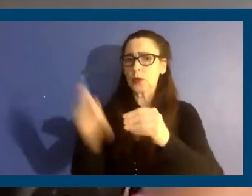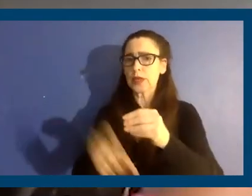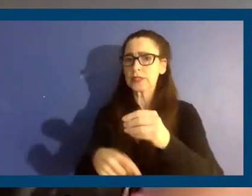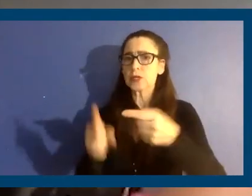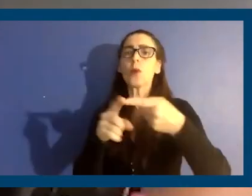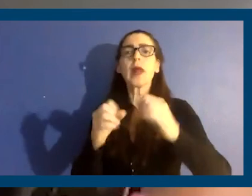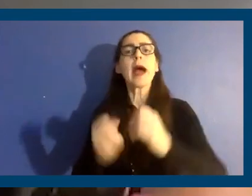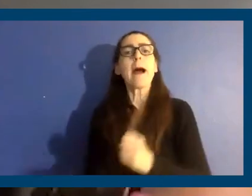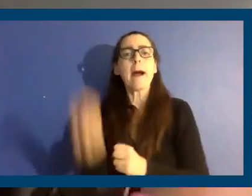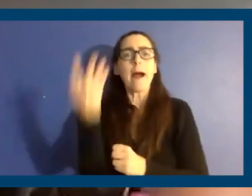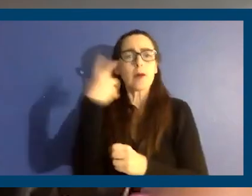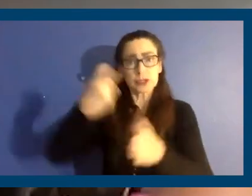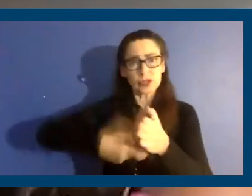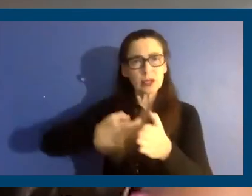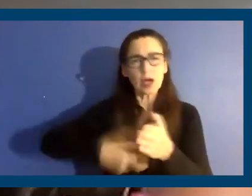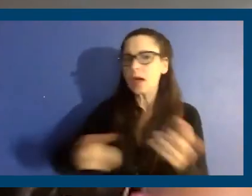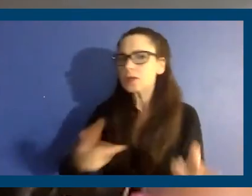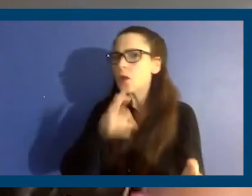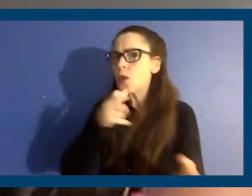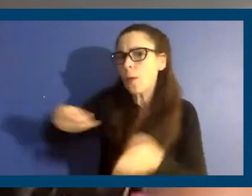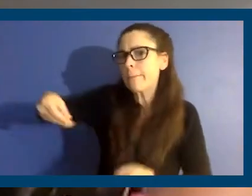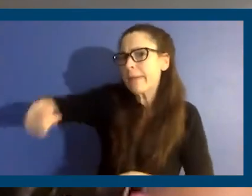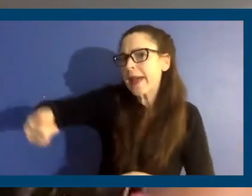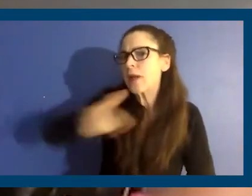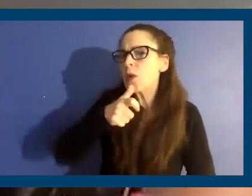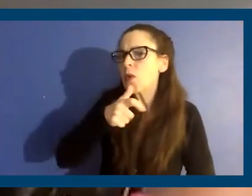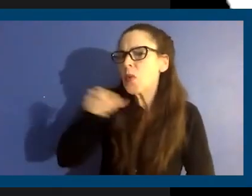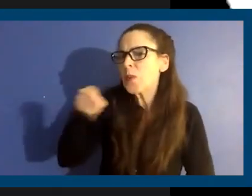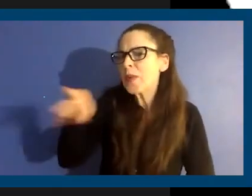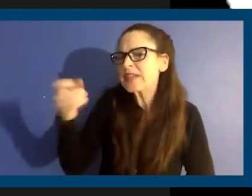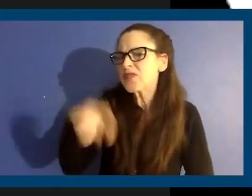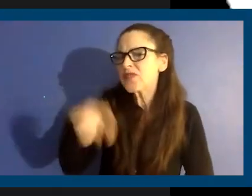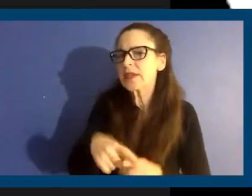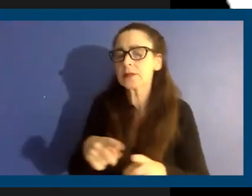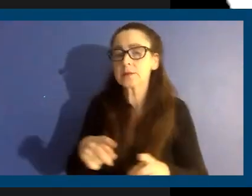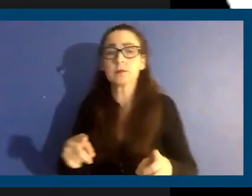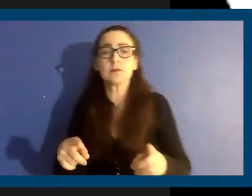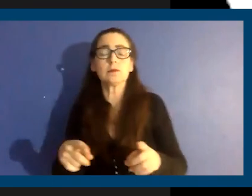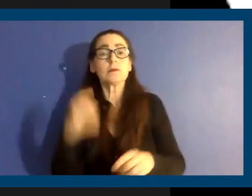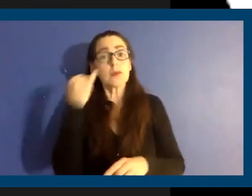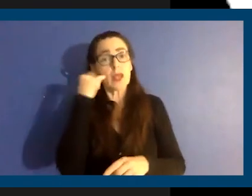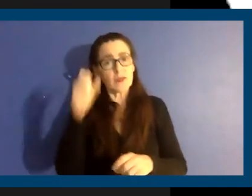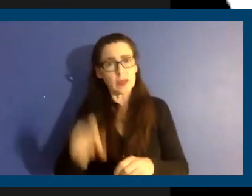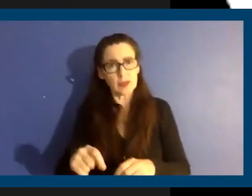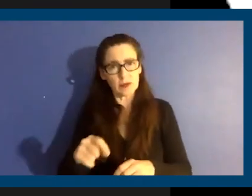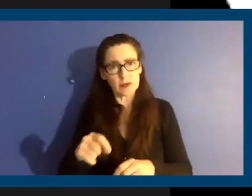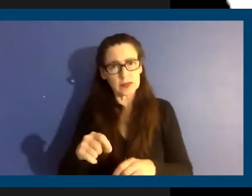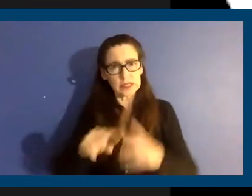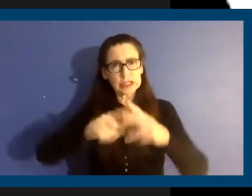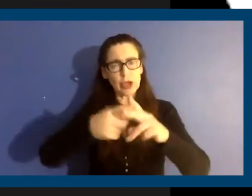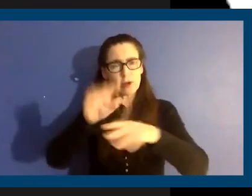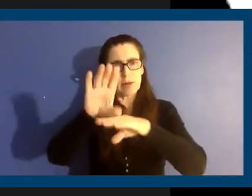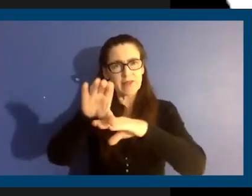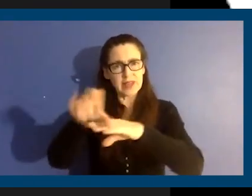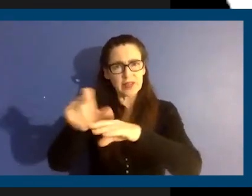how much is this going to cost? Who will pay for this? Okay. Um, so if you guys could start my video, that'd be great.